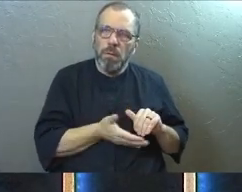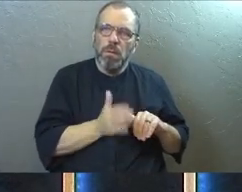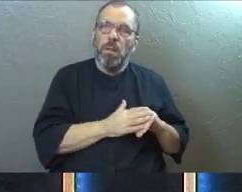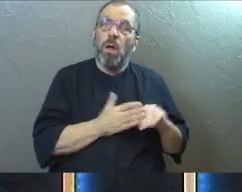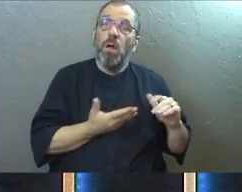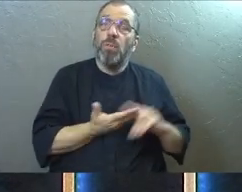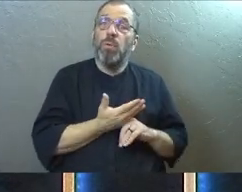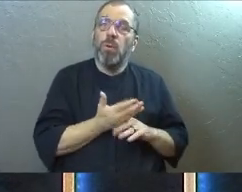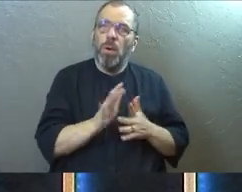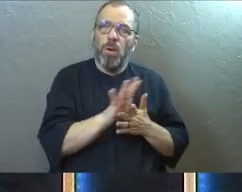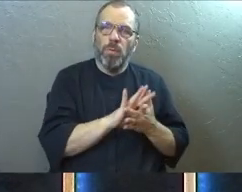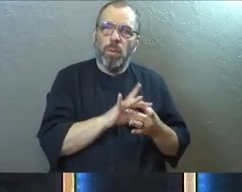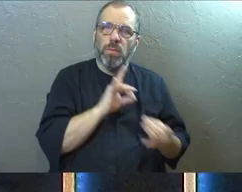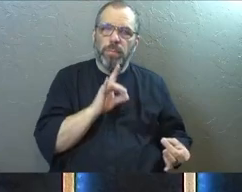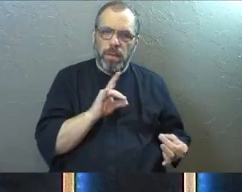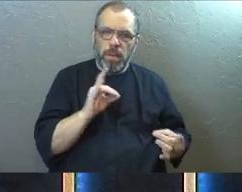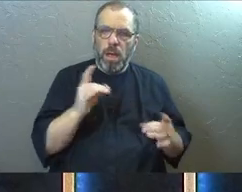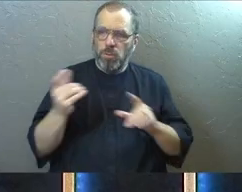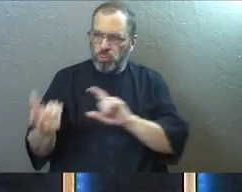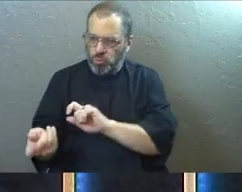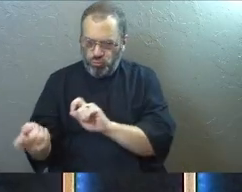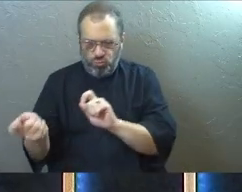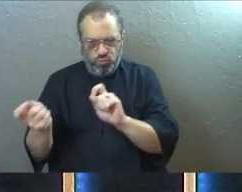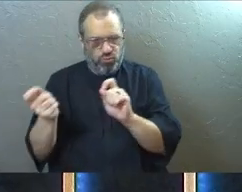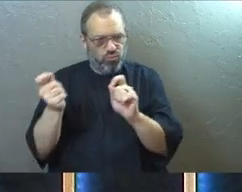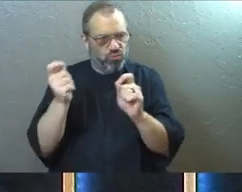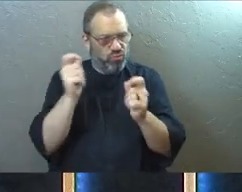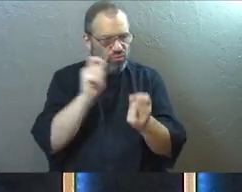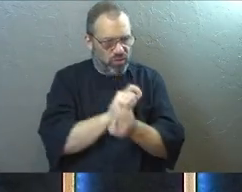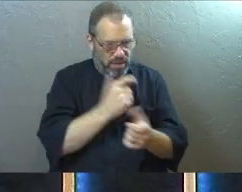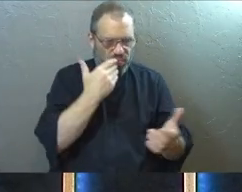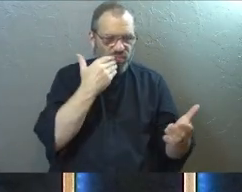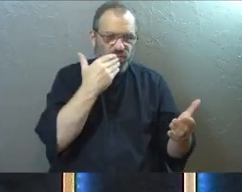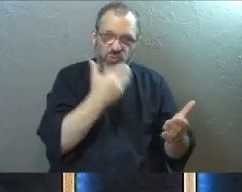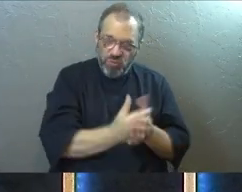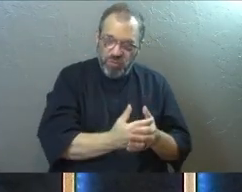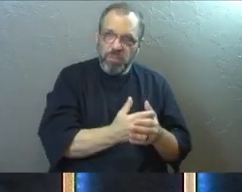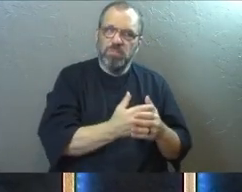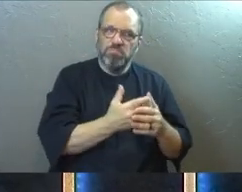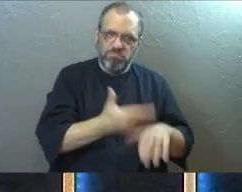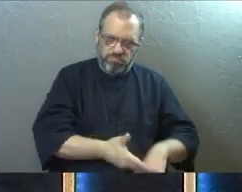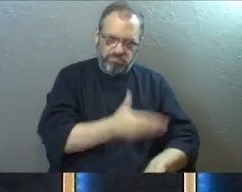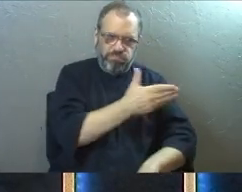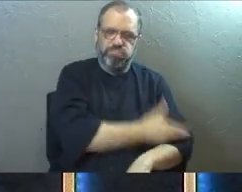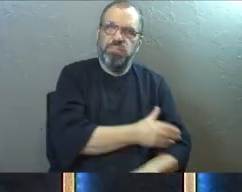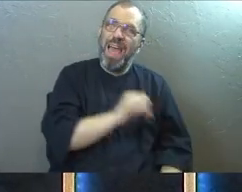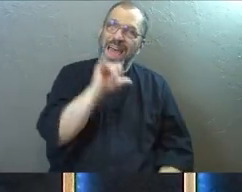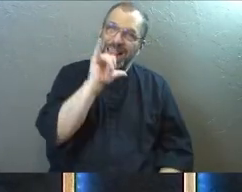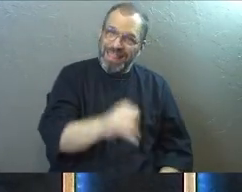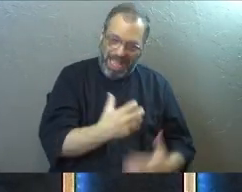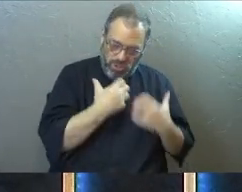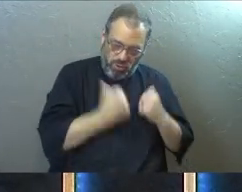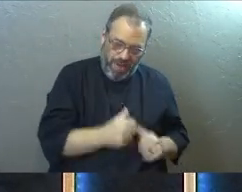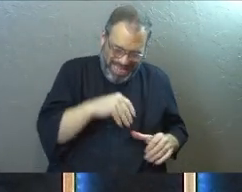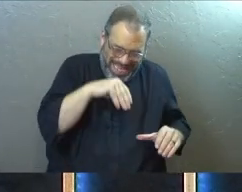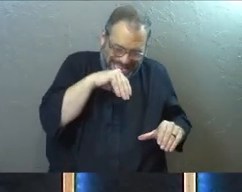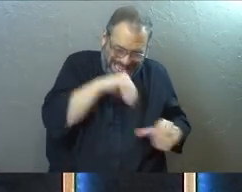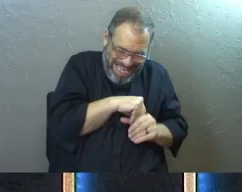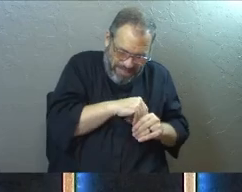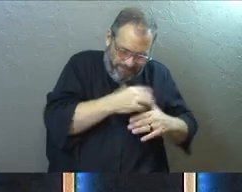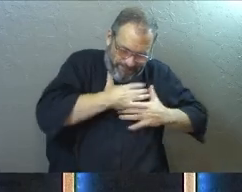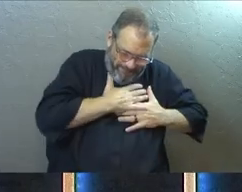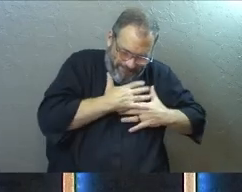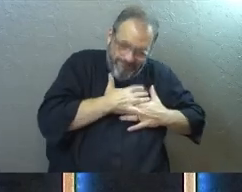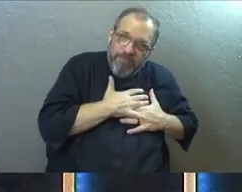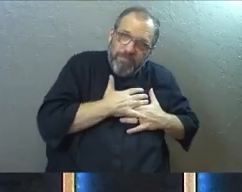within me to make these changes, to improve the way that he's calling me to improve. That's what we need, strength in our inner